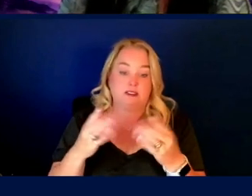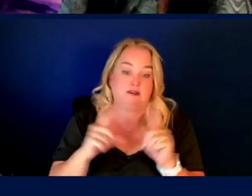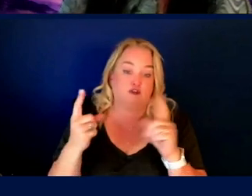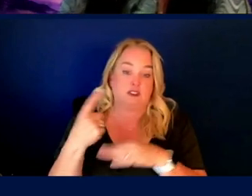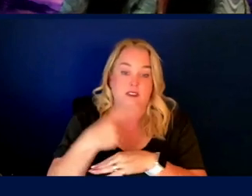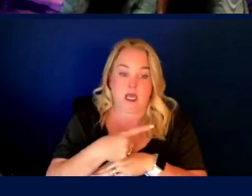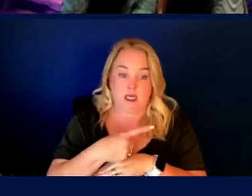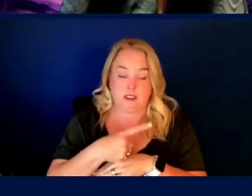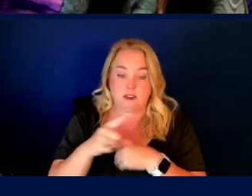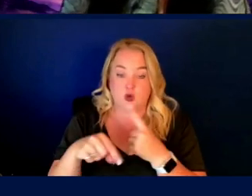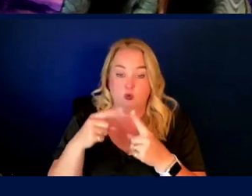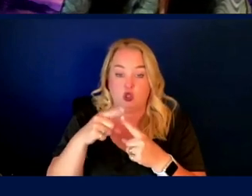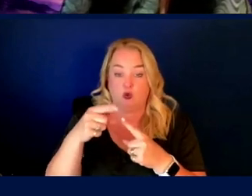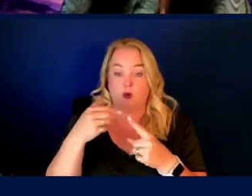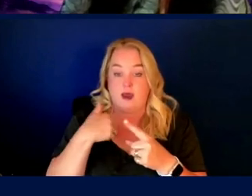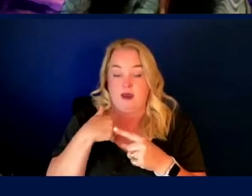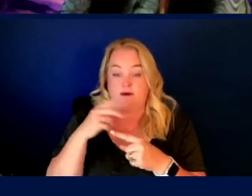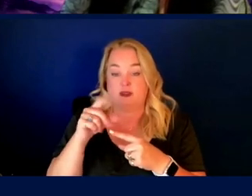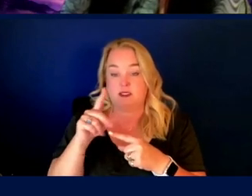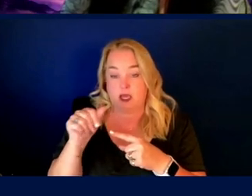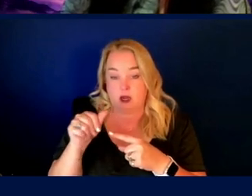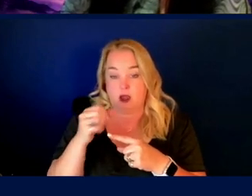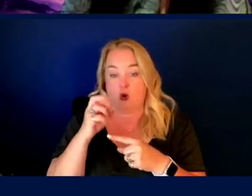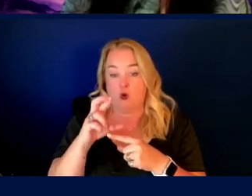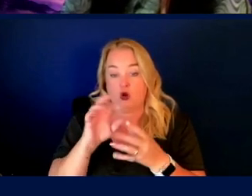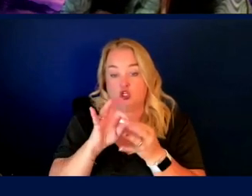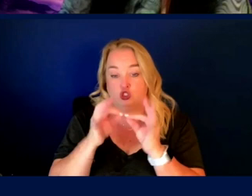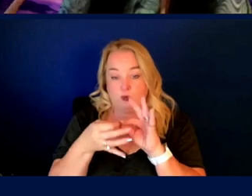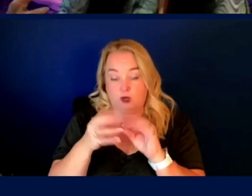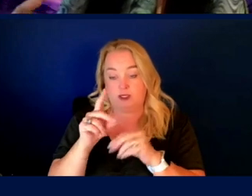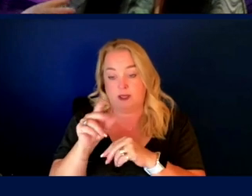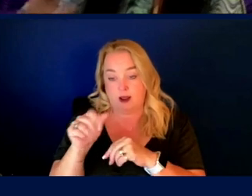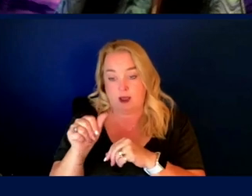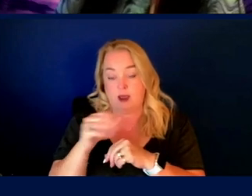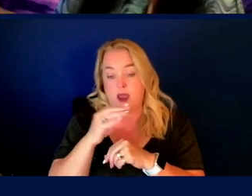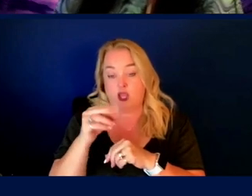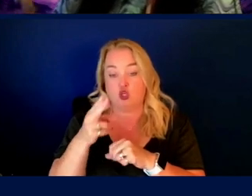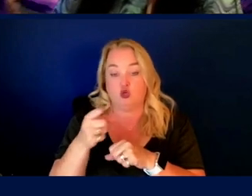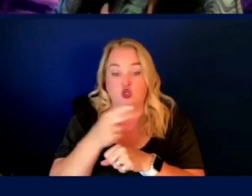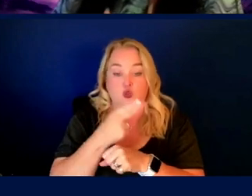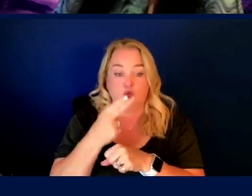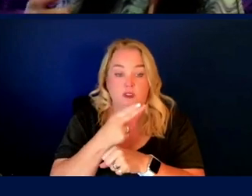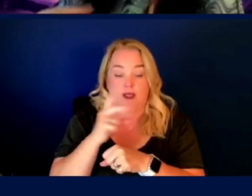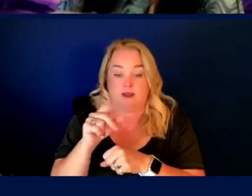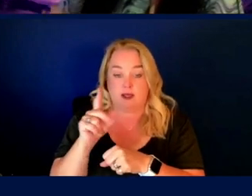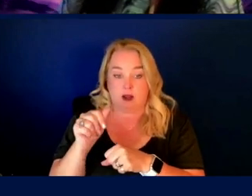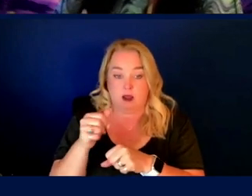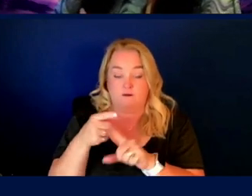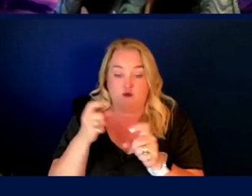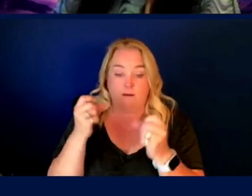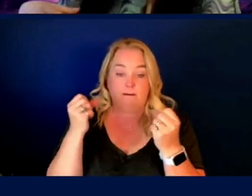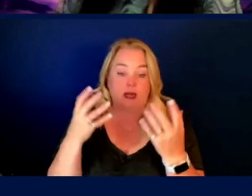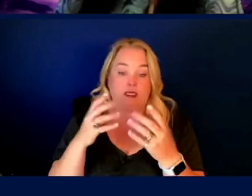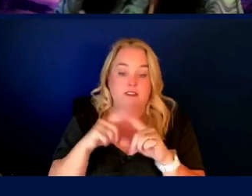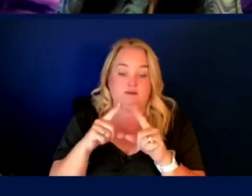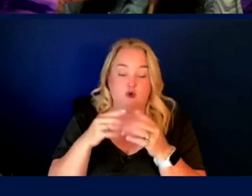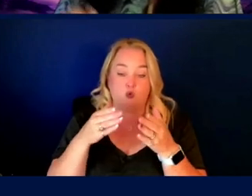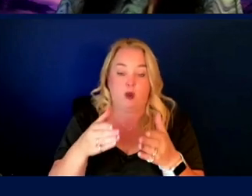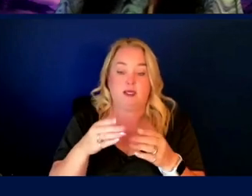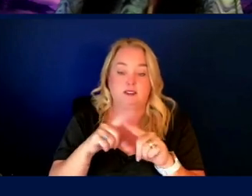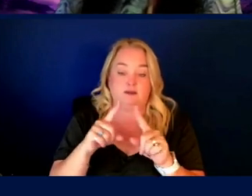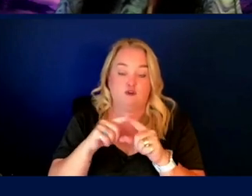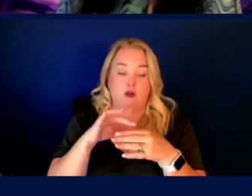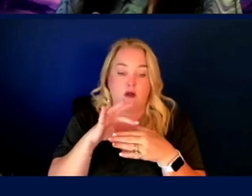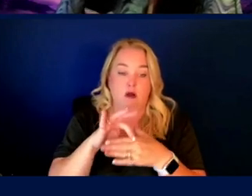uh, when you're collecting data, when you are interpreting data and when you're leveraging data fusion. So data, taking data from multiple sources and multiple contexts